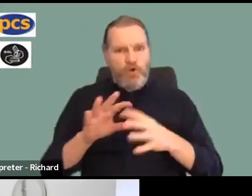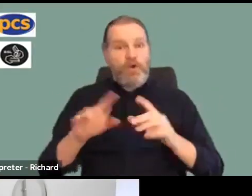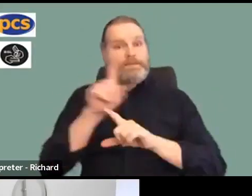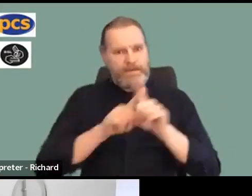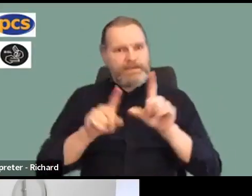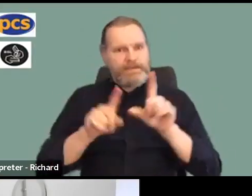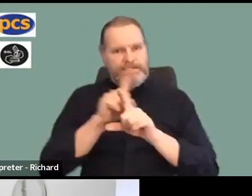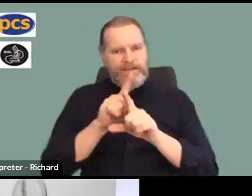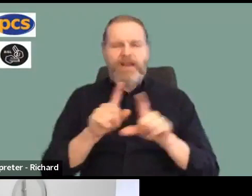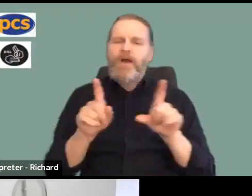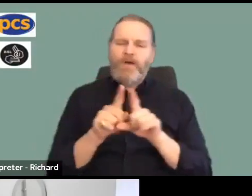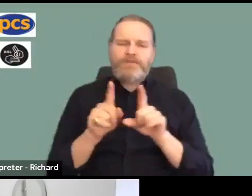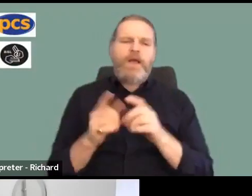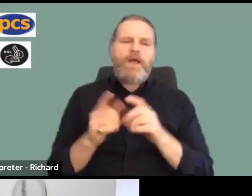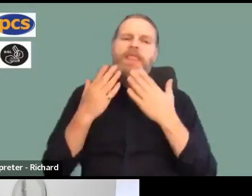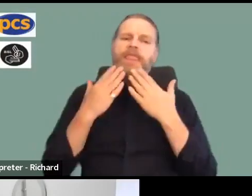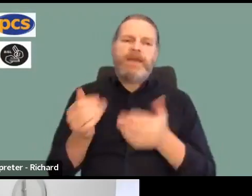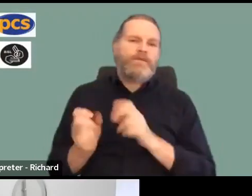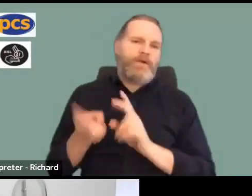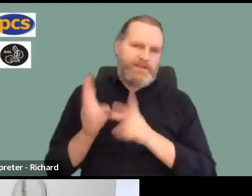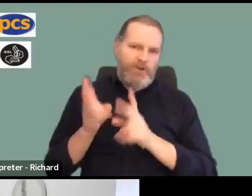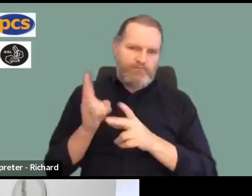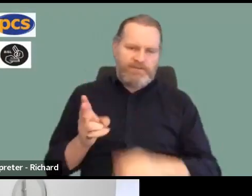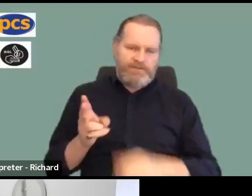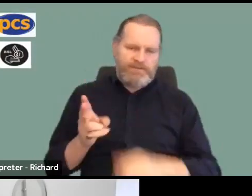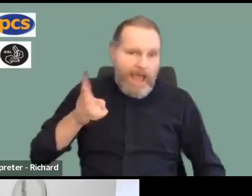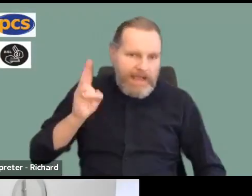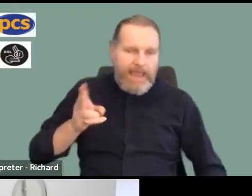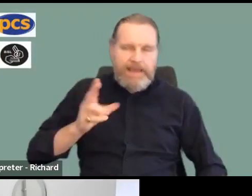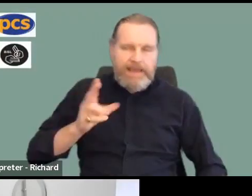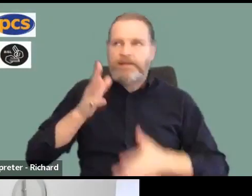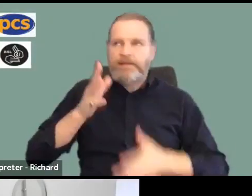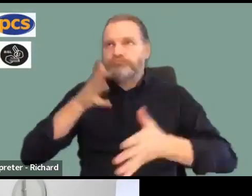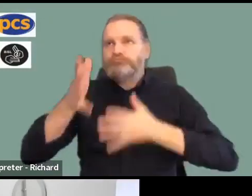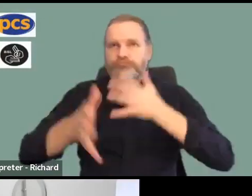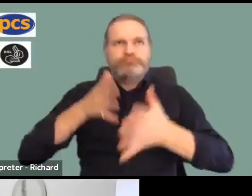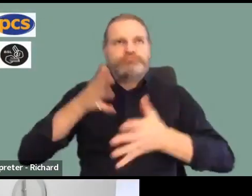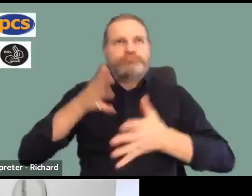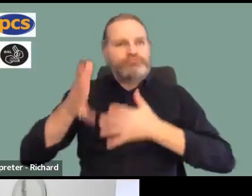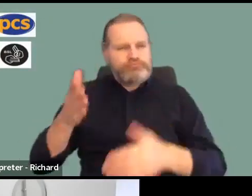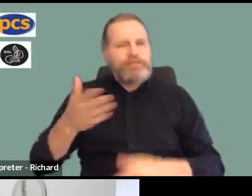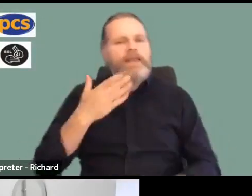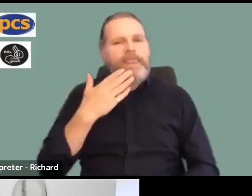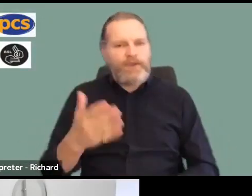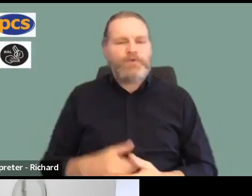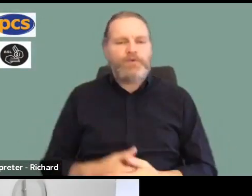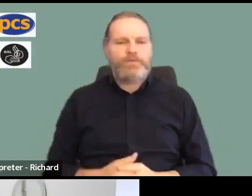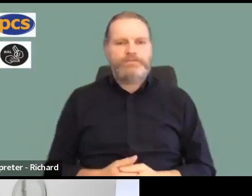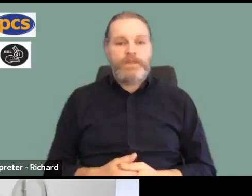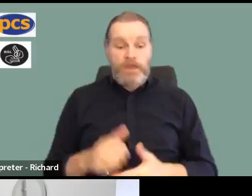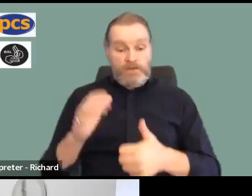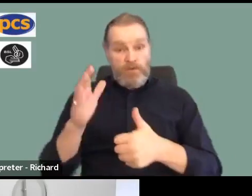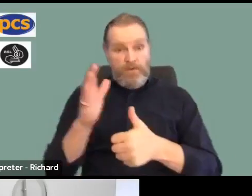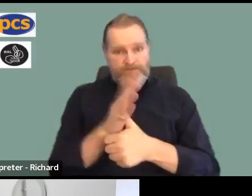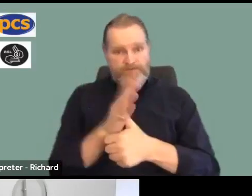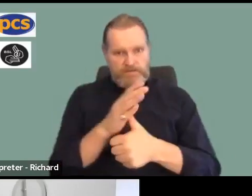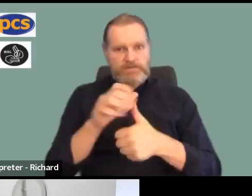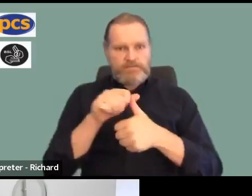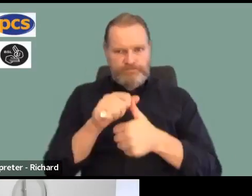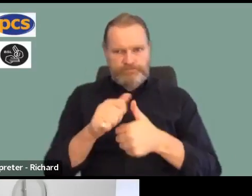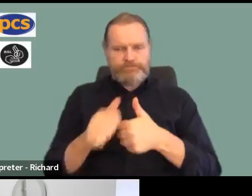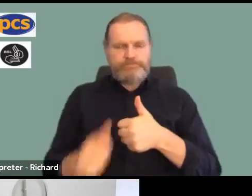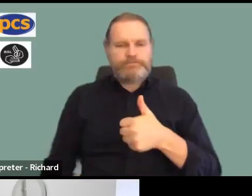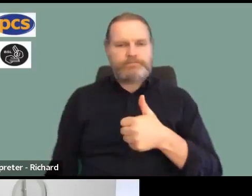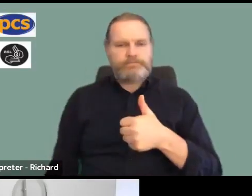to Richard for once again assisting us tonight. The first thing I wanted to get across, Fran, is just